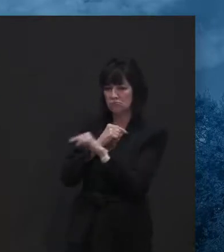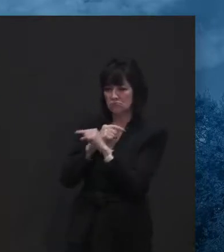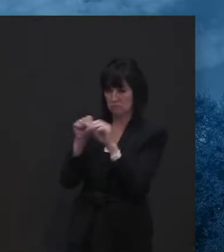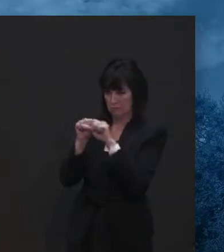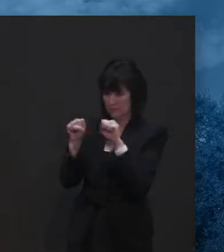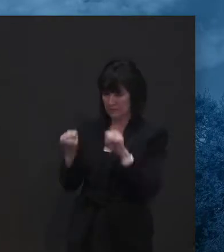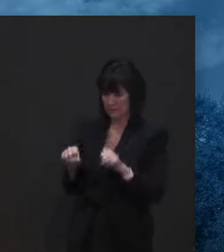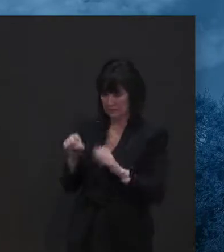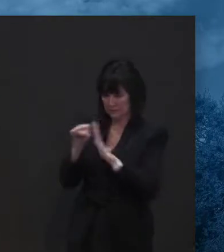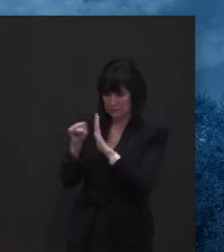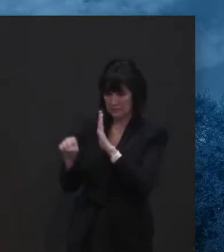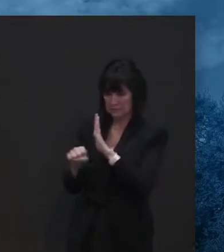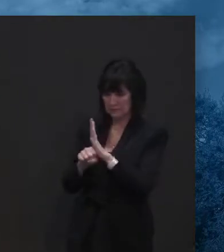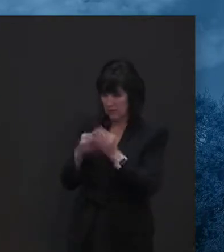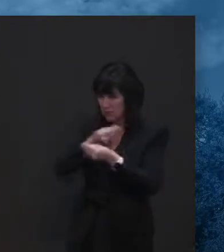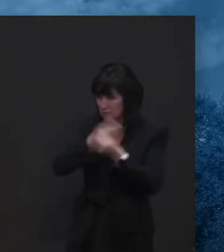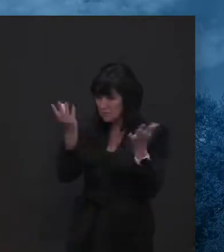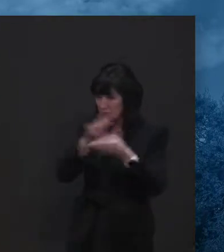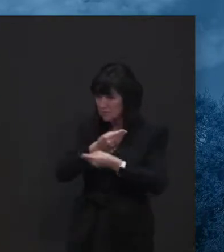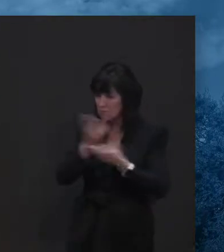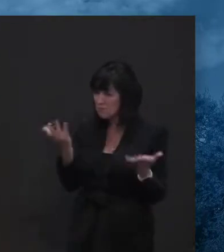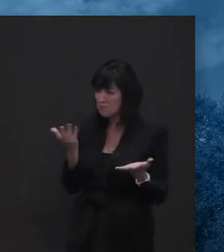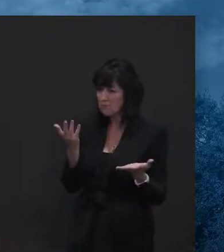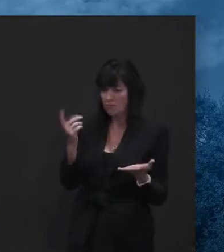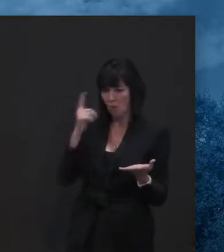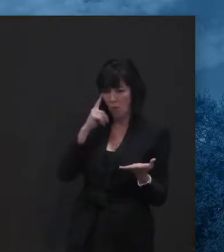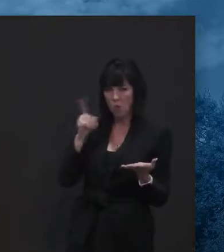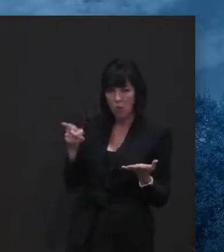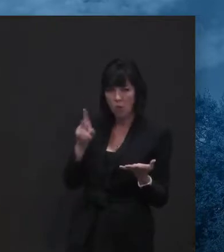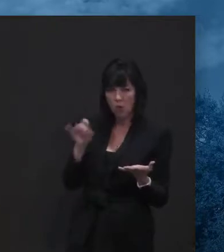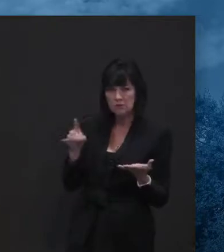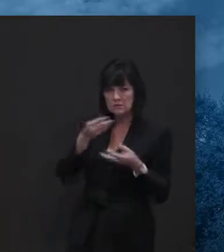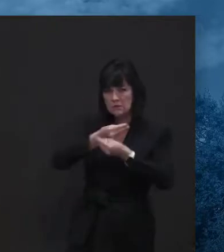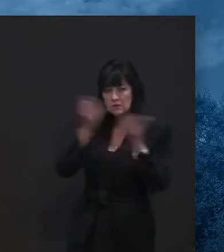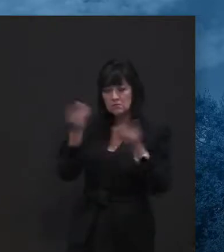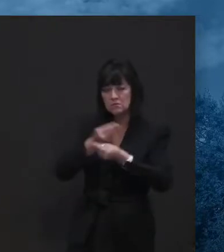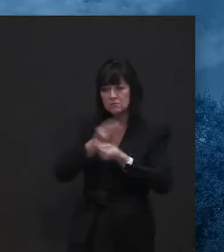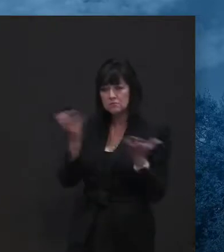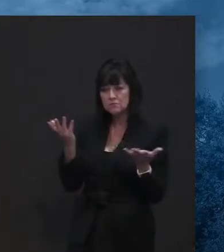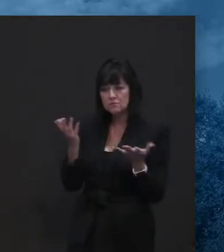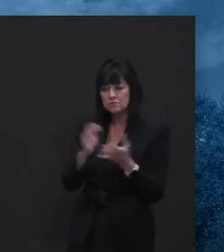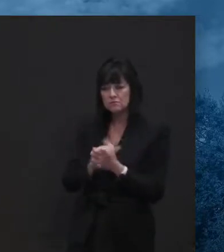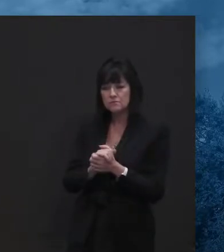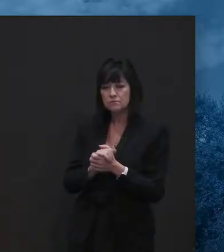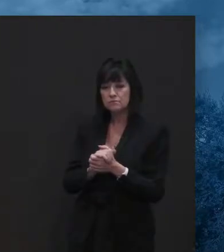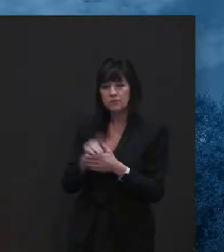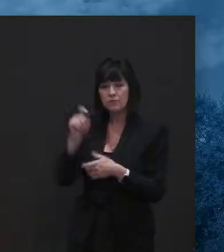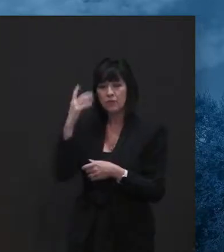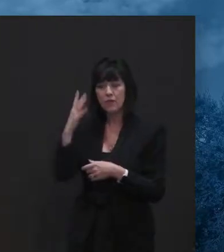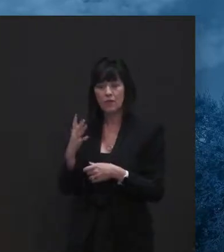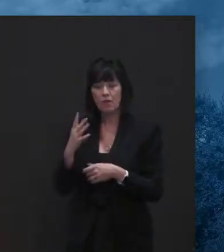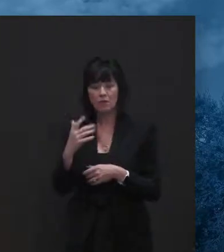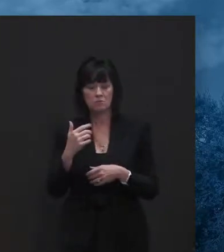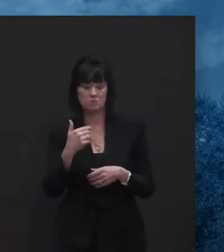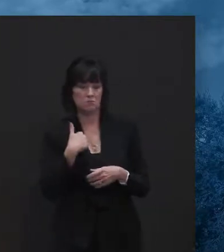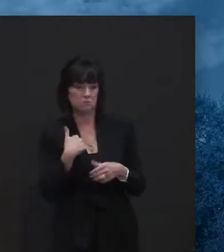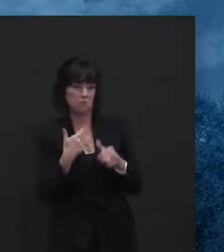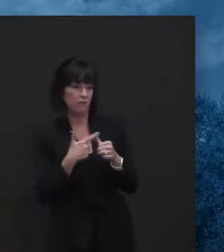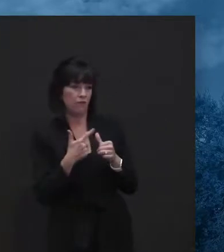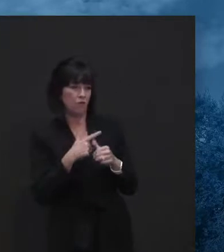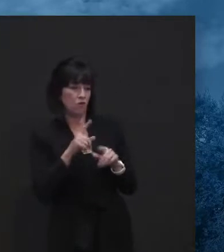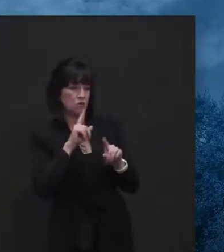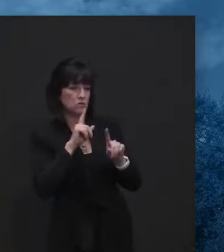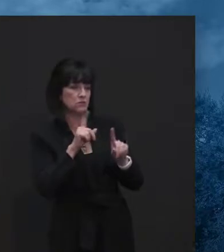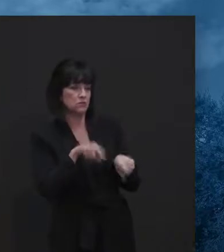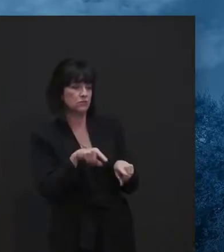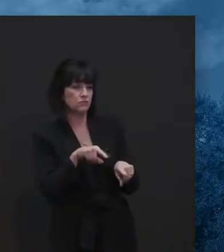given, uh, you know, what efforts may have already happened? Well, let me take a first shot at it. first of all, we